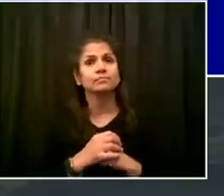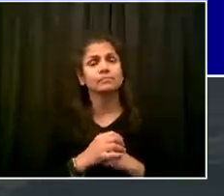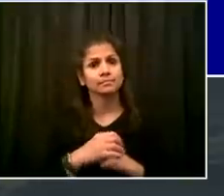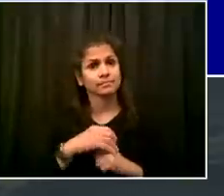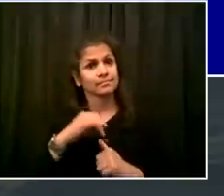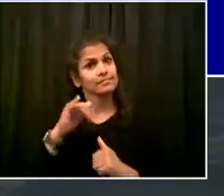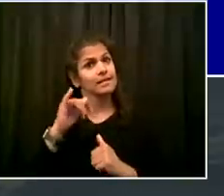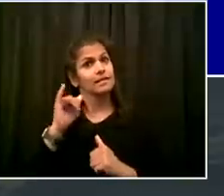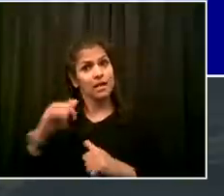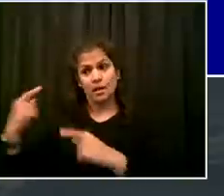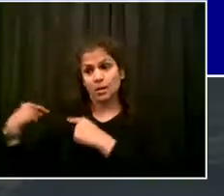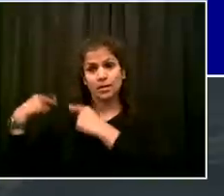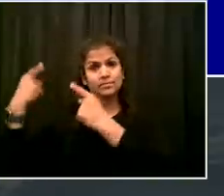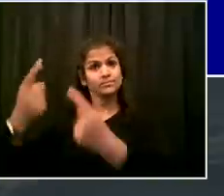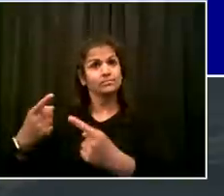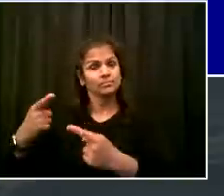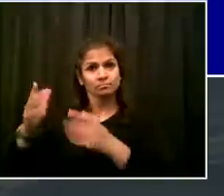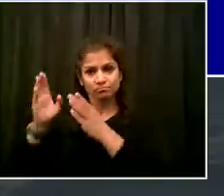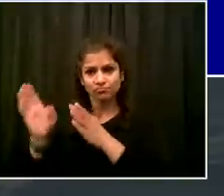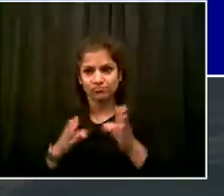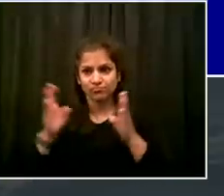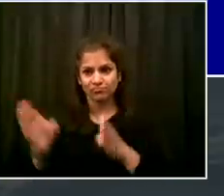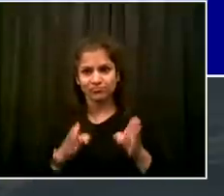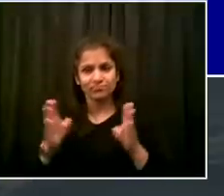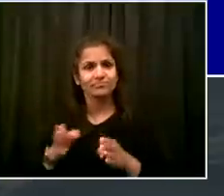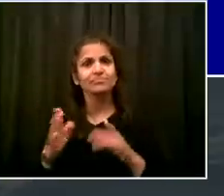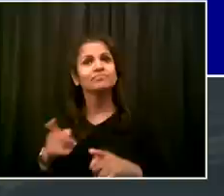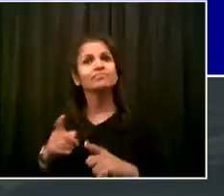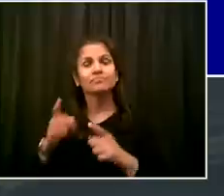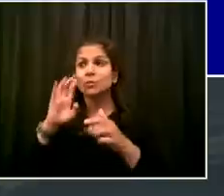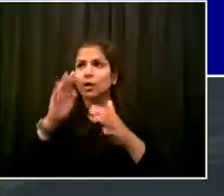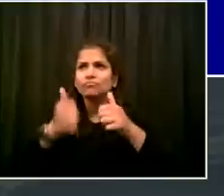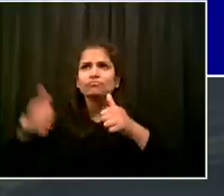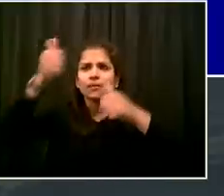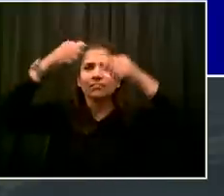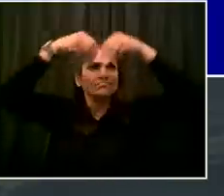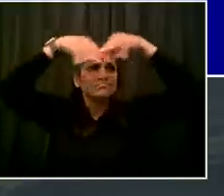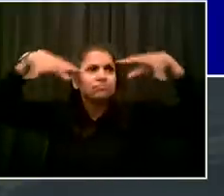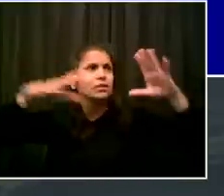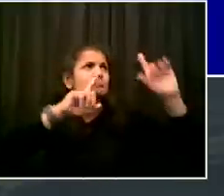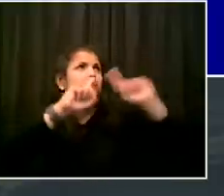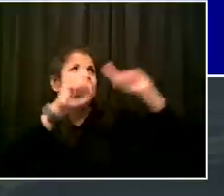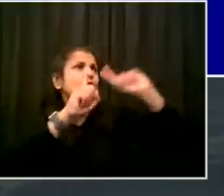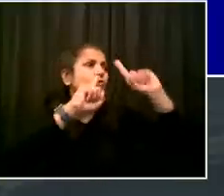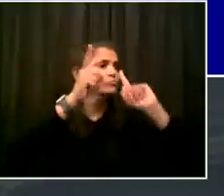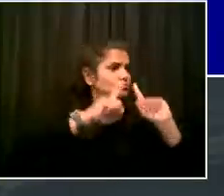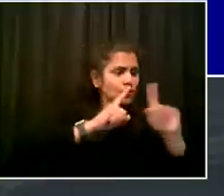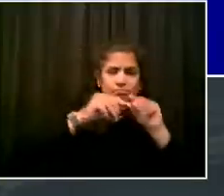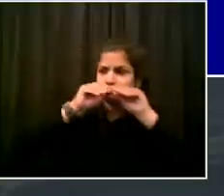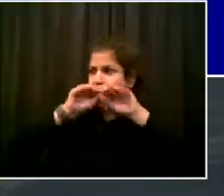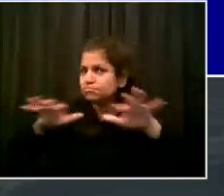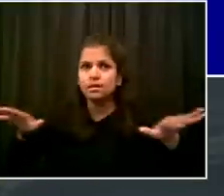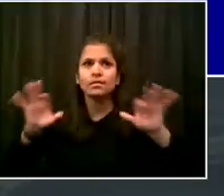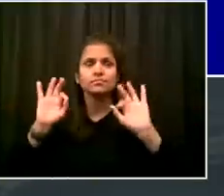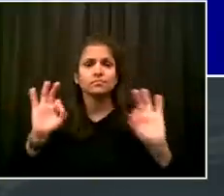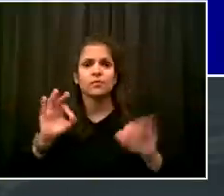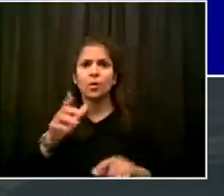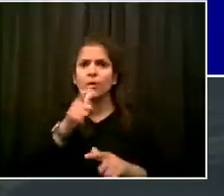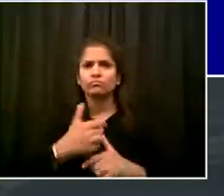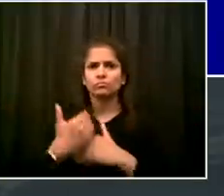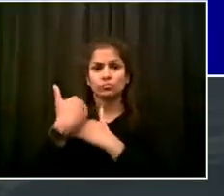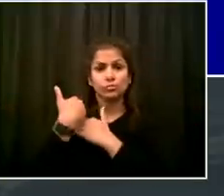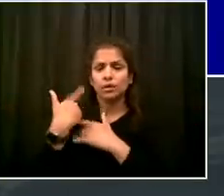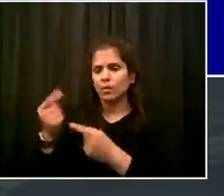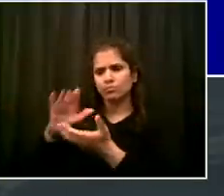everyone was safe in the process, the folks who prepare the food, the folks who deliver the food, the folks who are receiving the food. And it's a